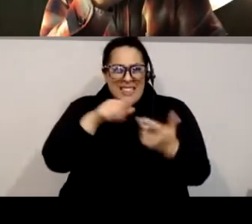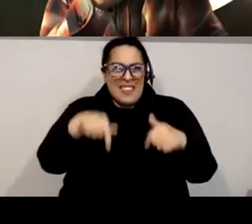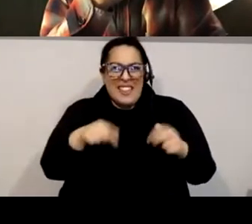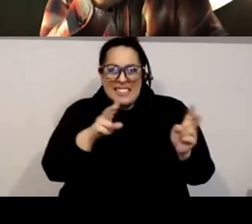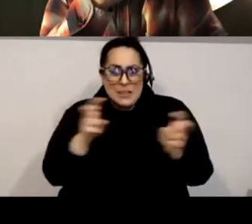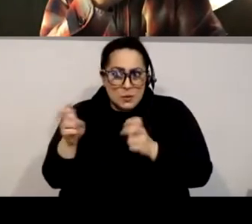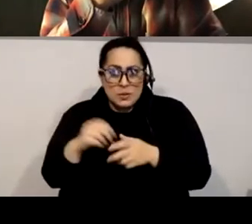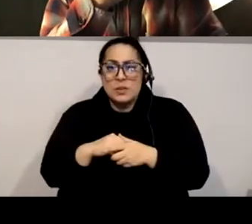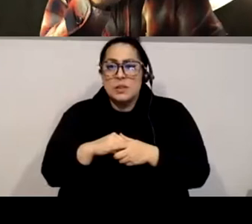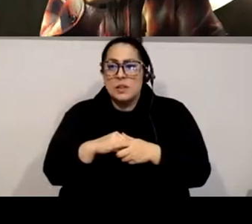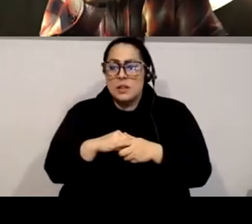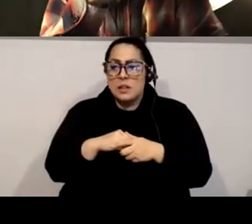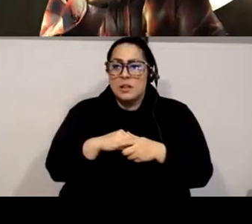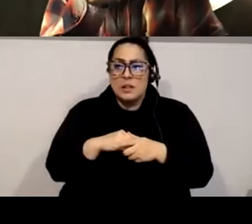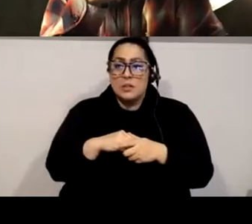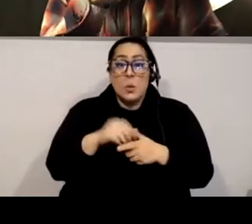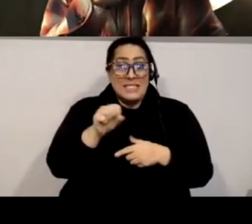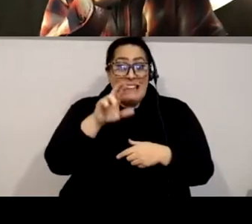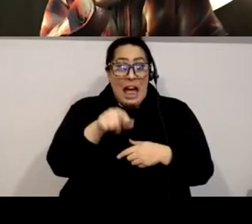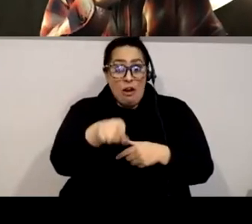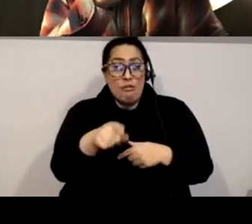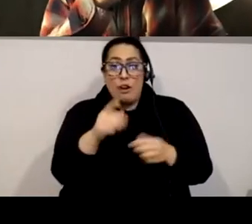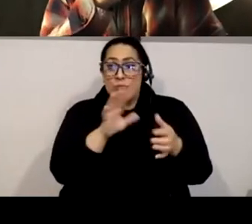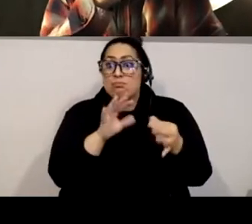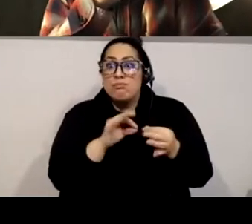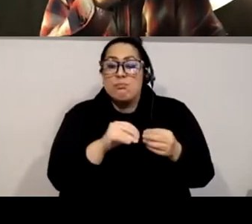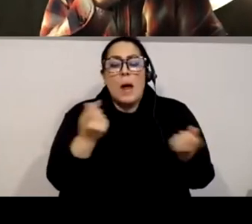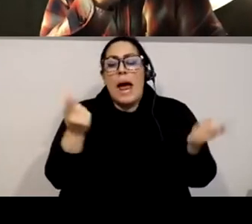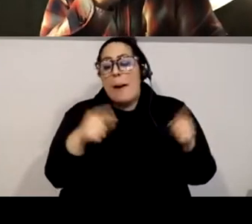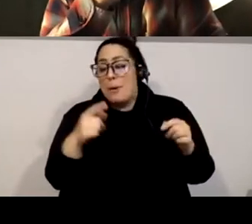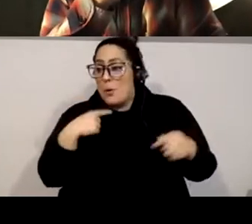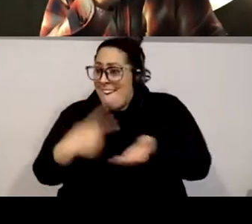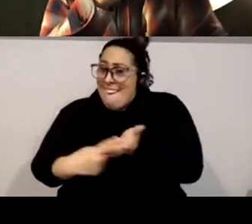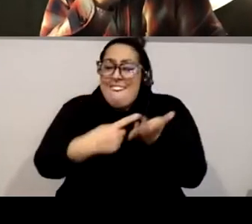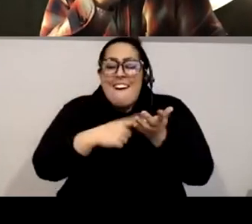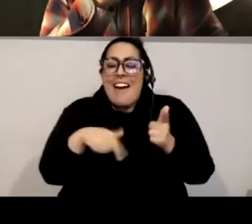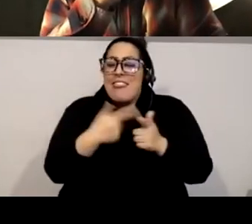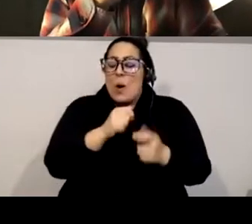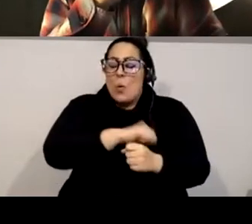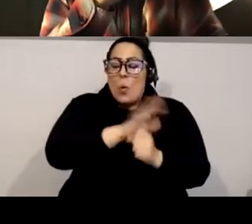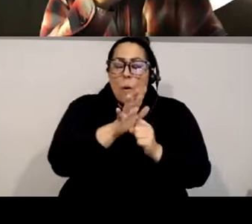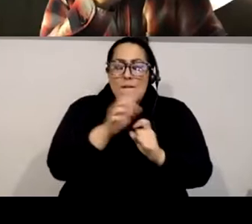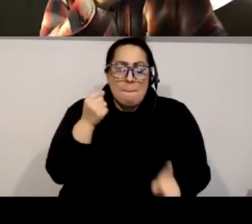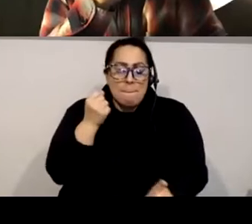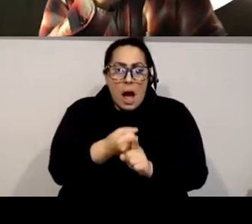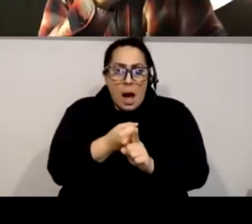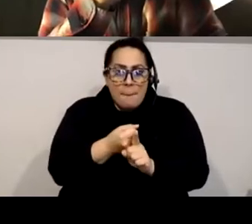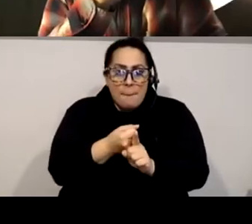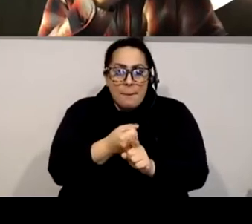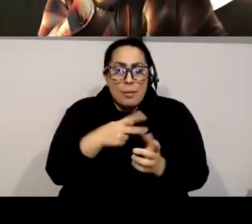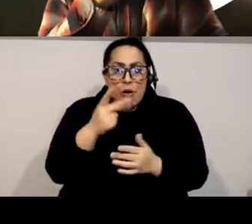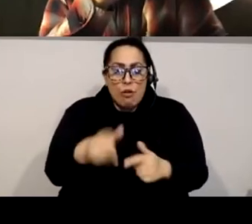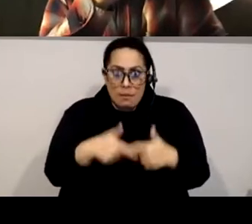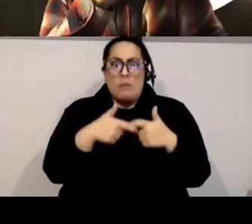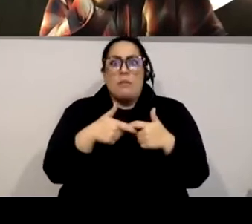So as Sarah noted, then COVID hit, so our programs were upended. And then,